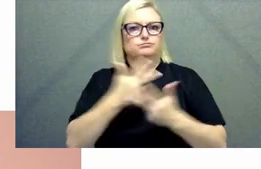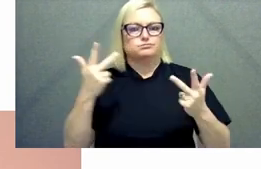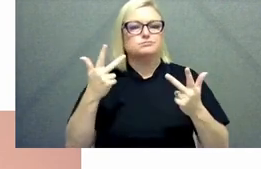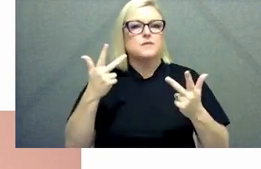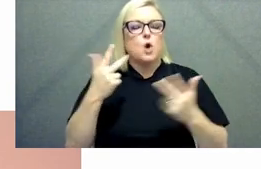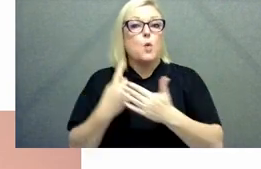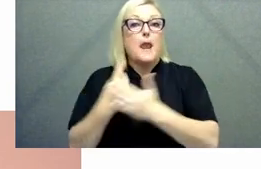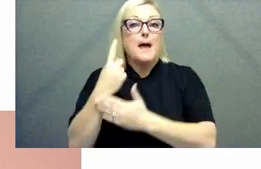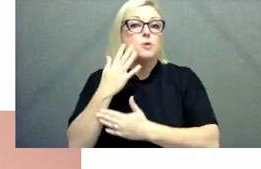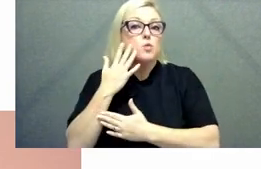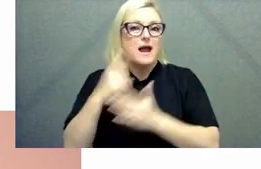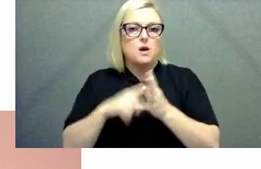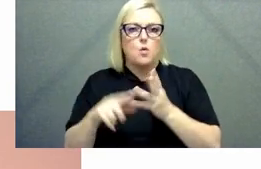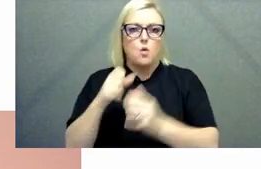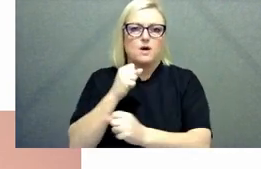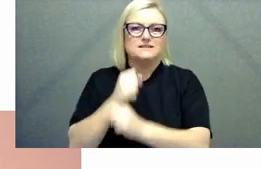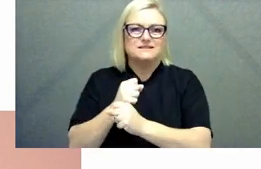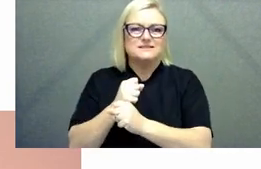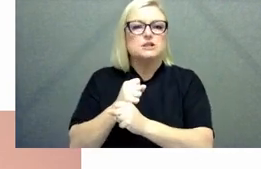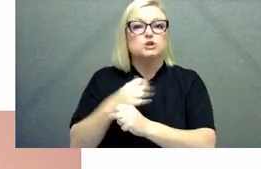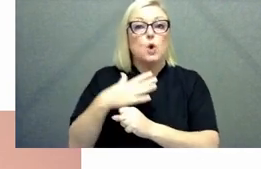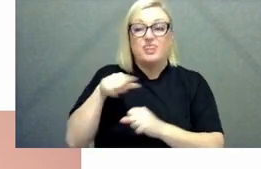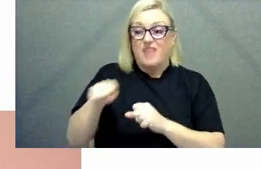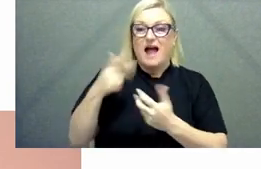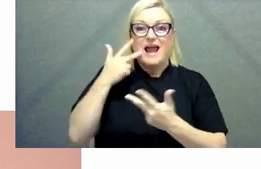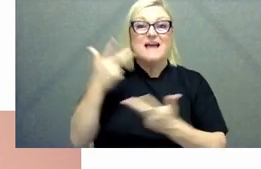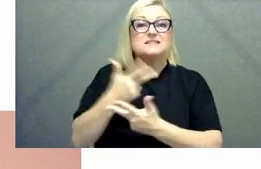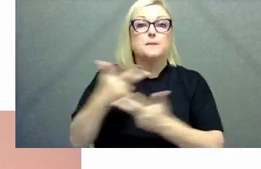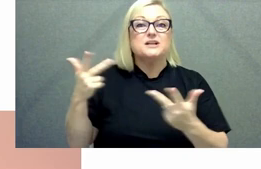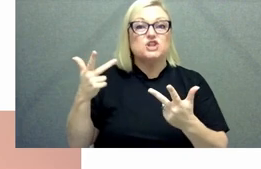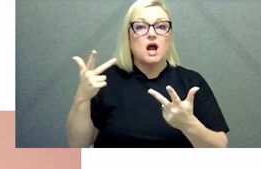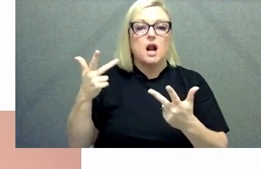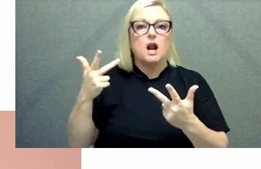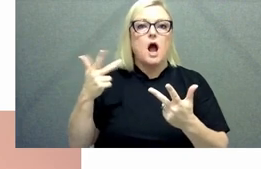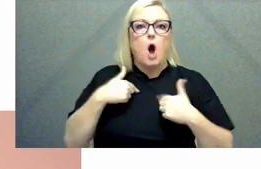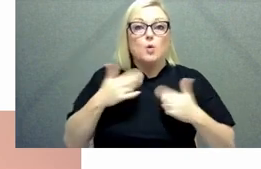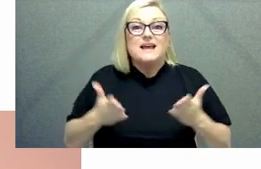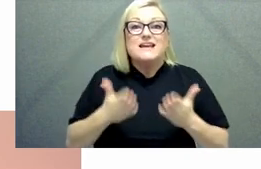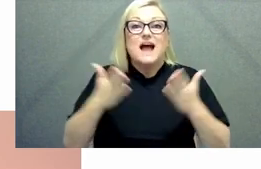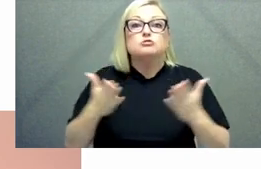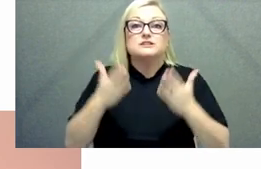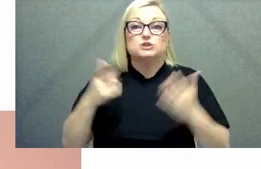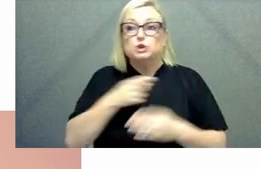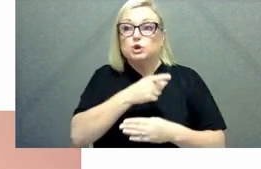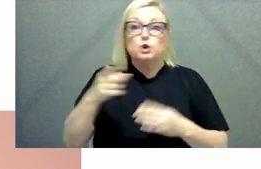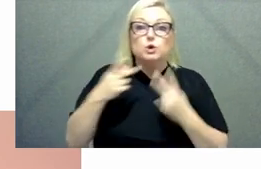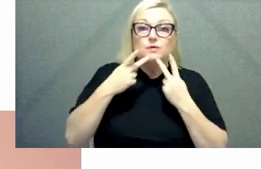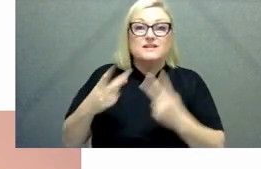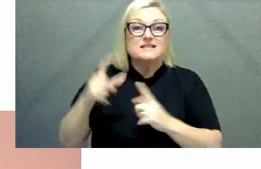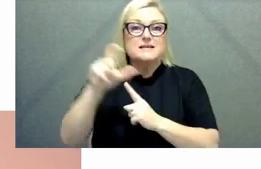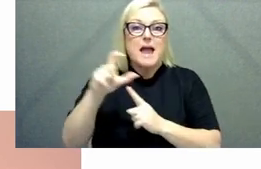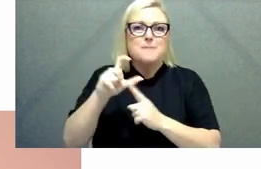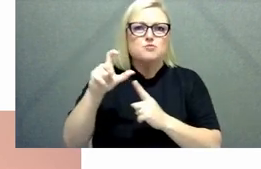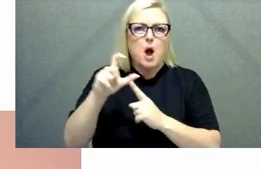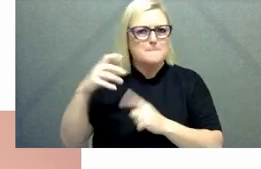looking forward to seeing the spirit of service reflected in that exhibition and i'd encourage any of you that are coming through canberra to have a look it's looking